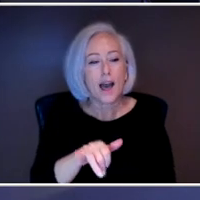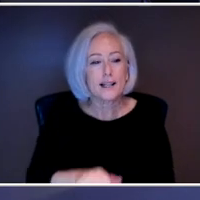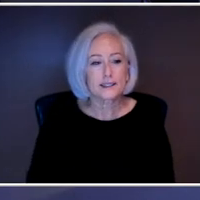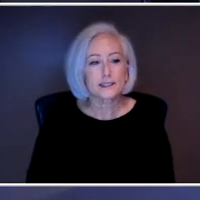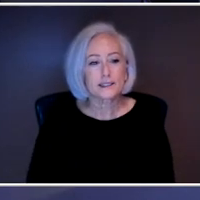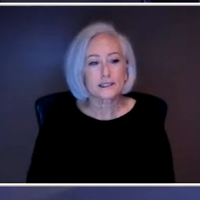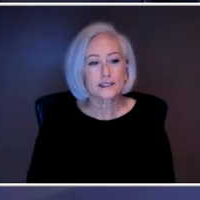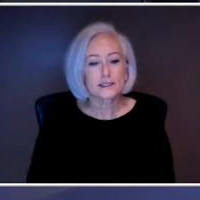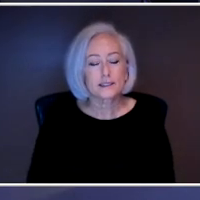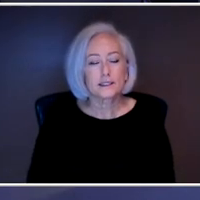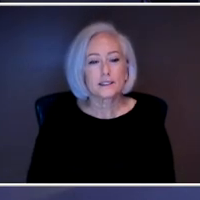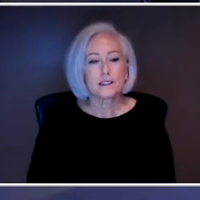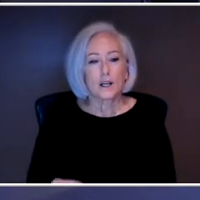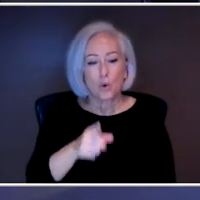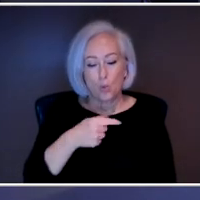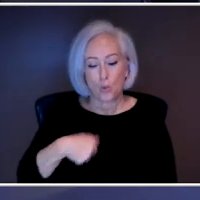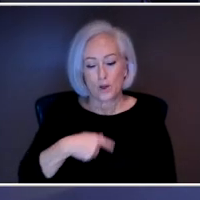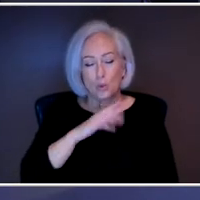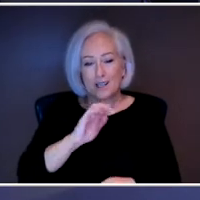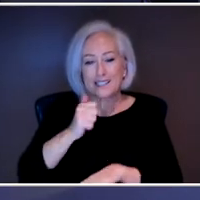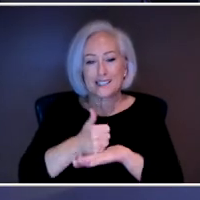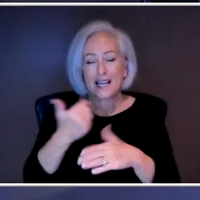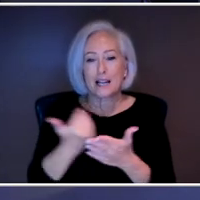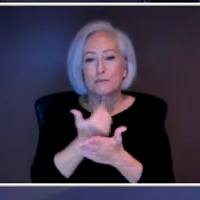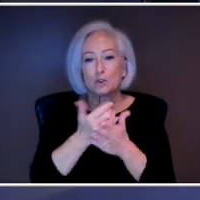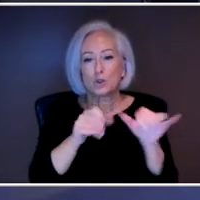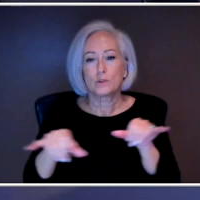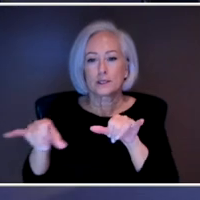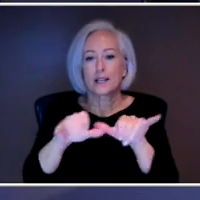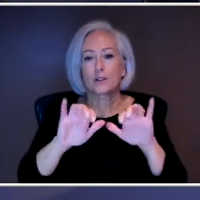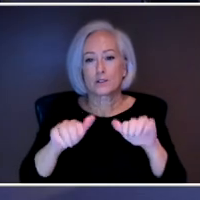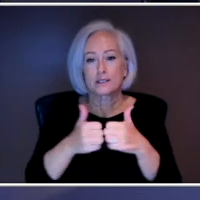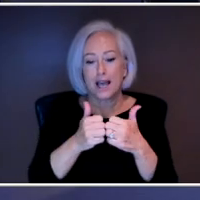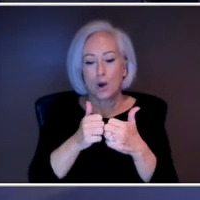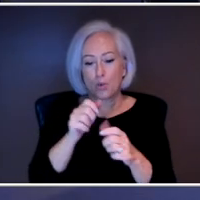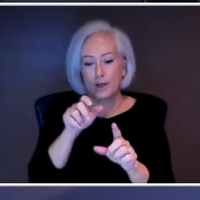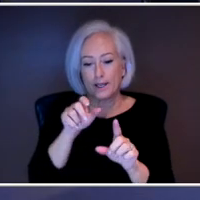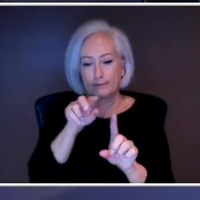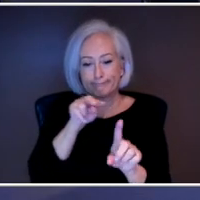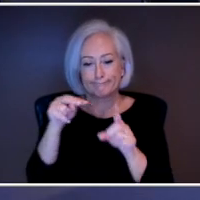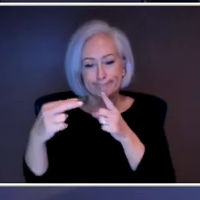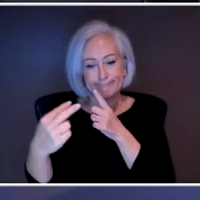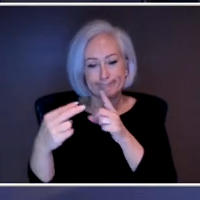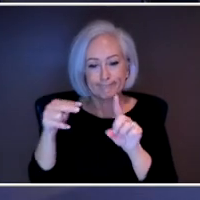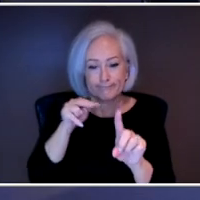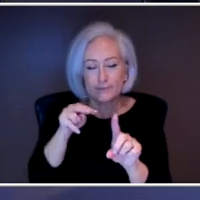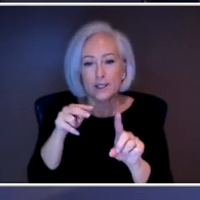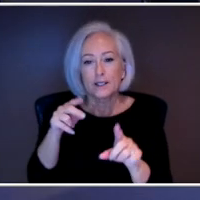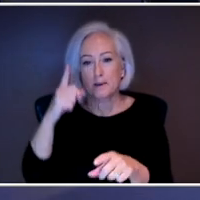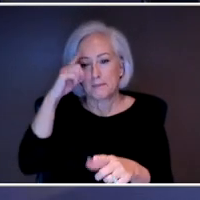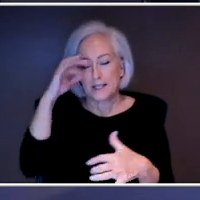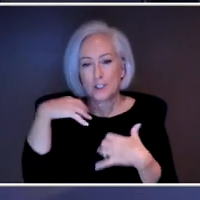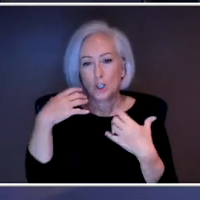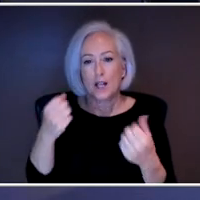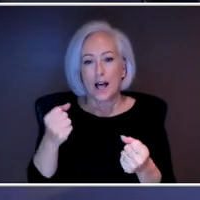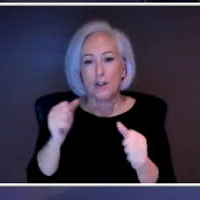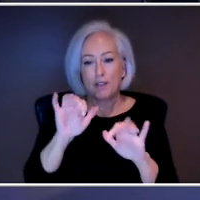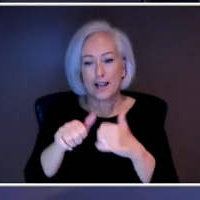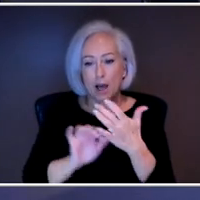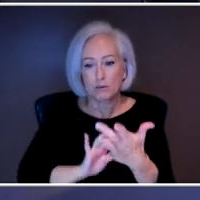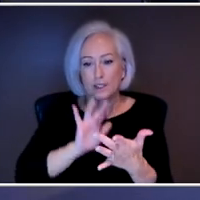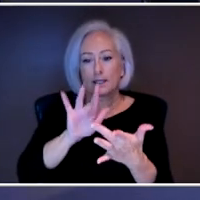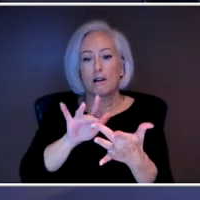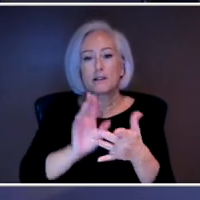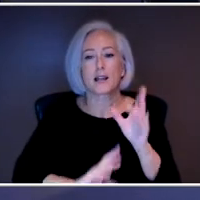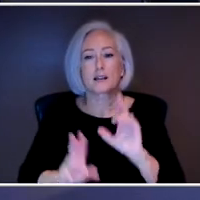implement new standards of how we look at mental health and how we reach out to people? How important is that going to impact is that going to make? Yeah,